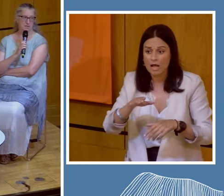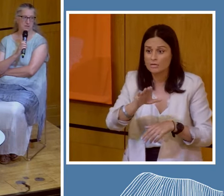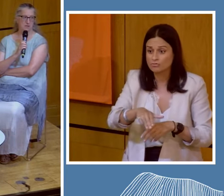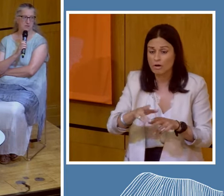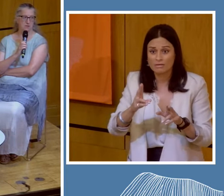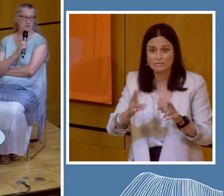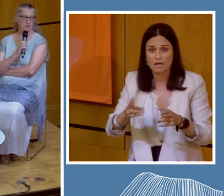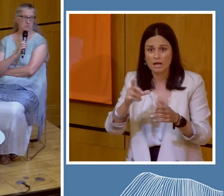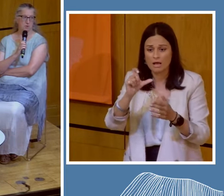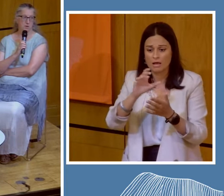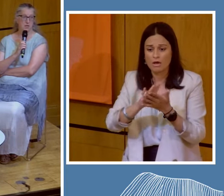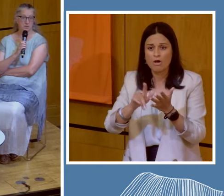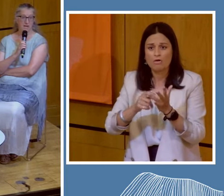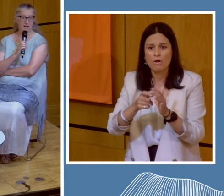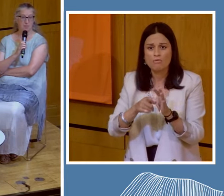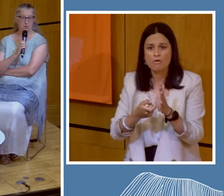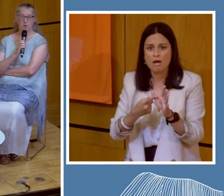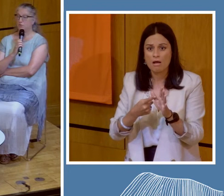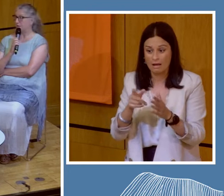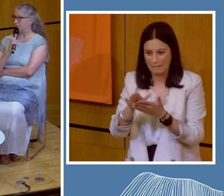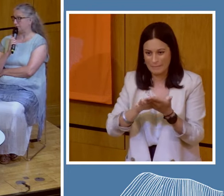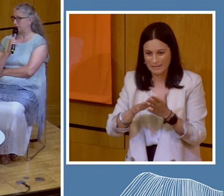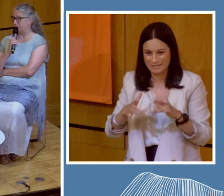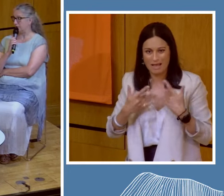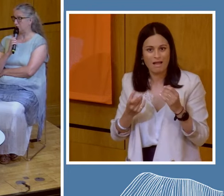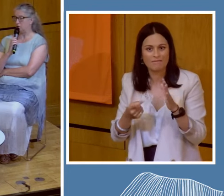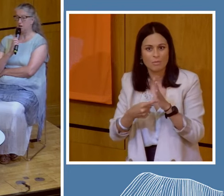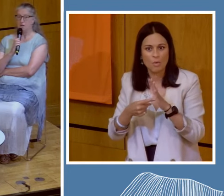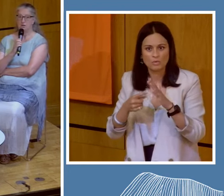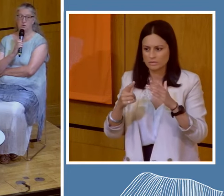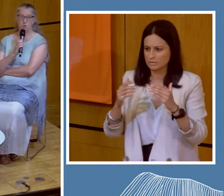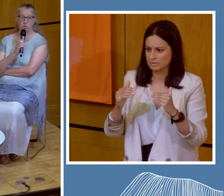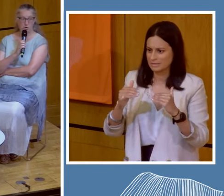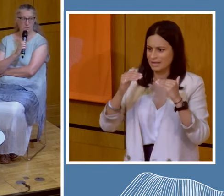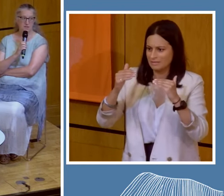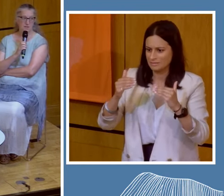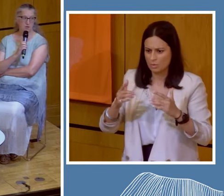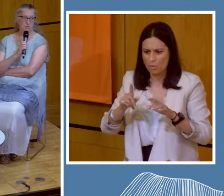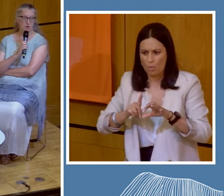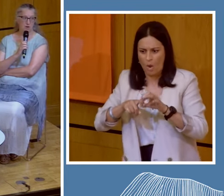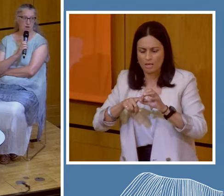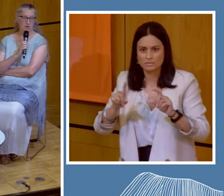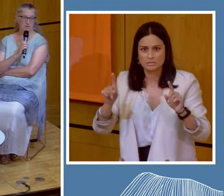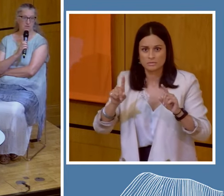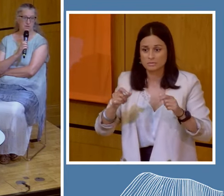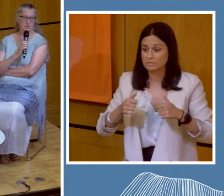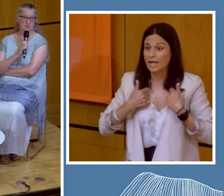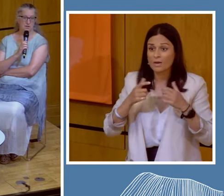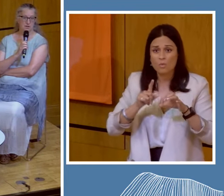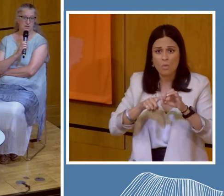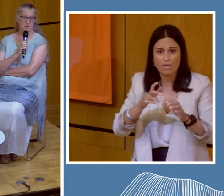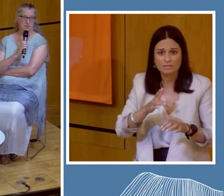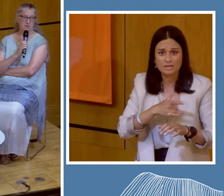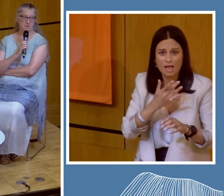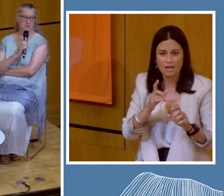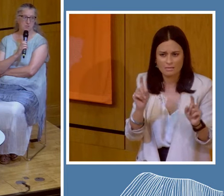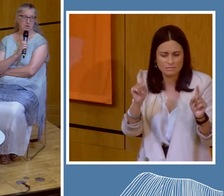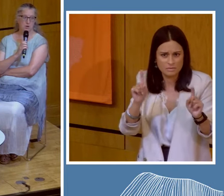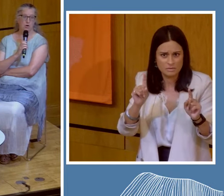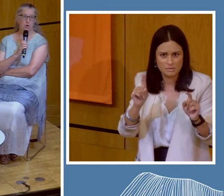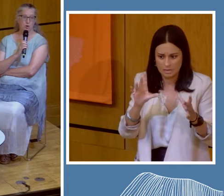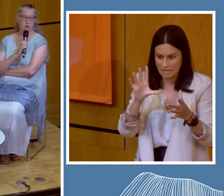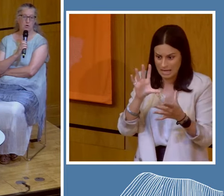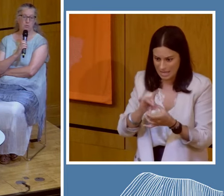living matters. But when you get beyond that stage, the quality of our lives is